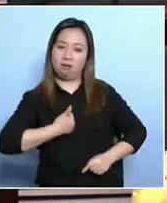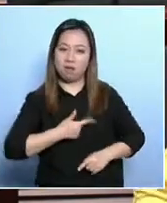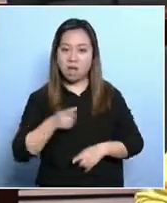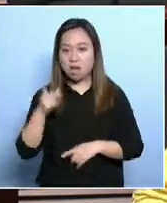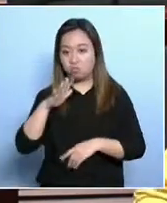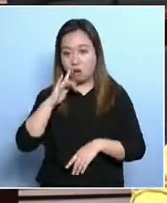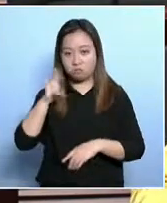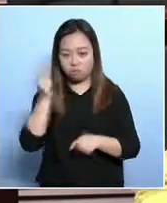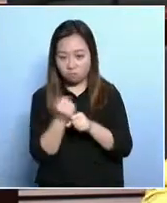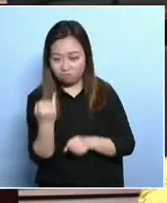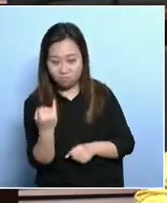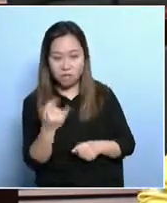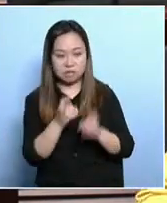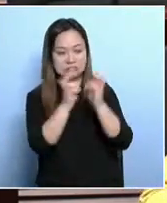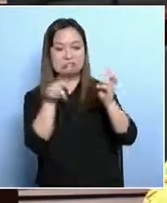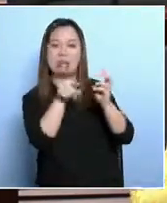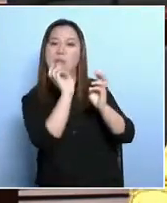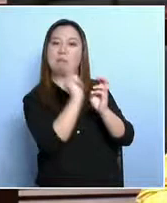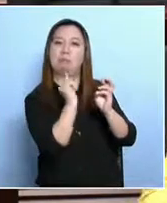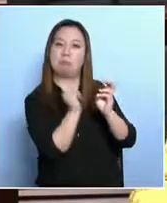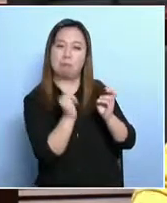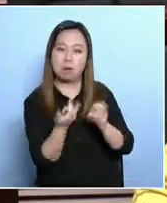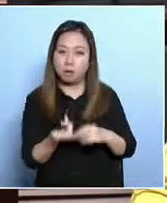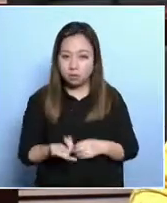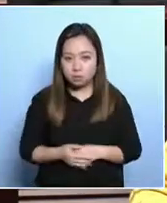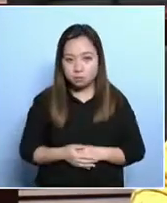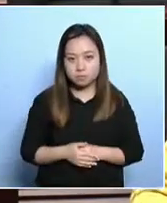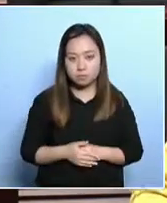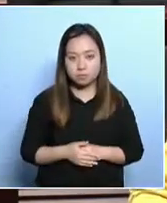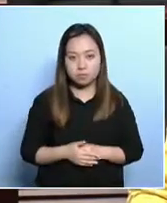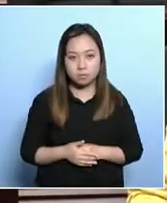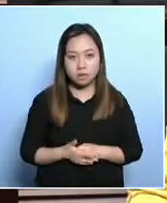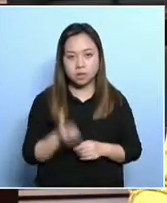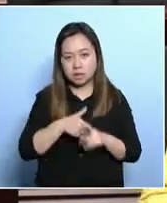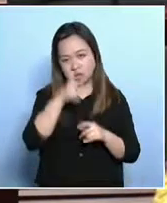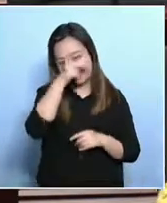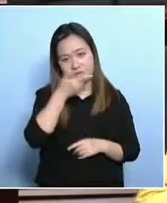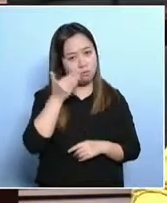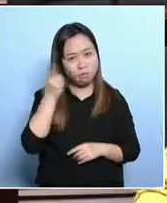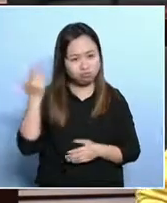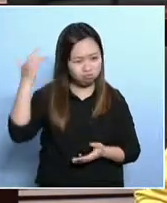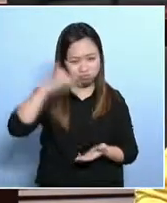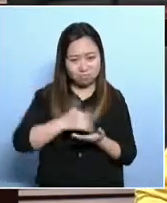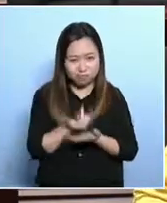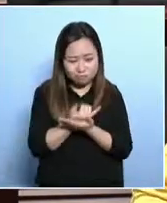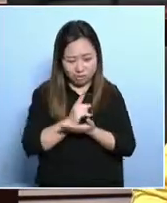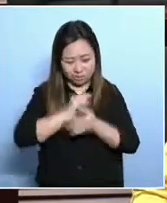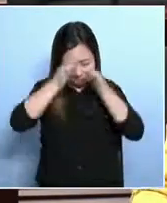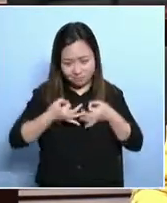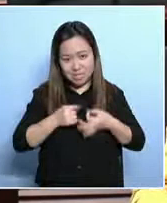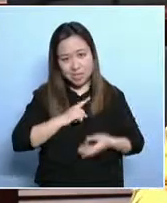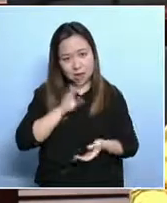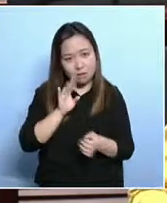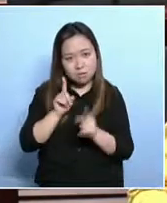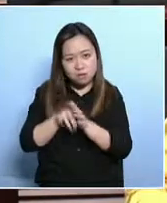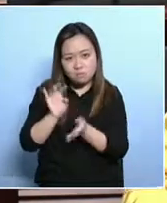poverty number of poor fell below 1 million, and now it's slightly over 1 million. But the